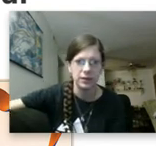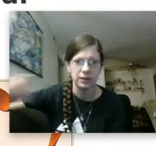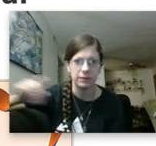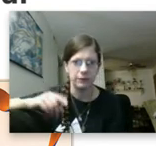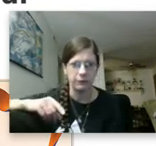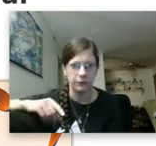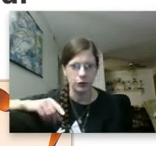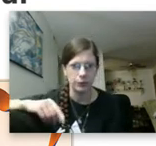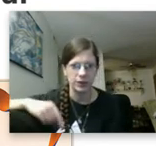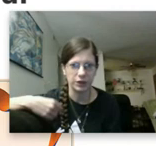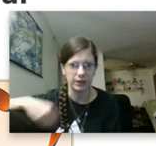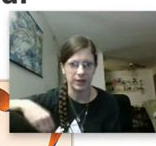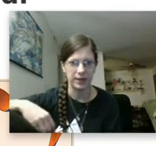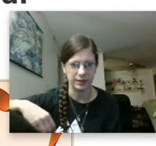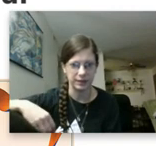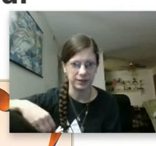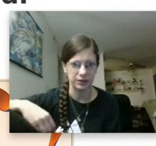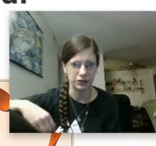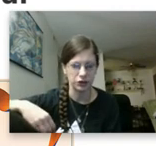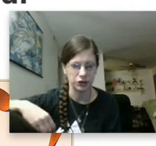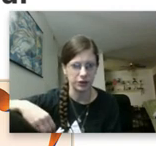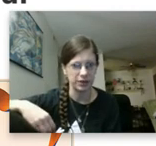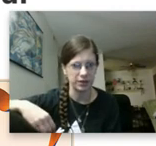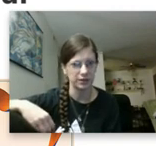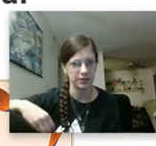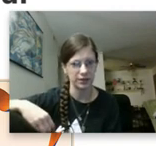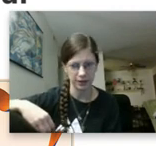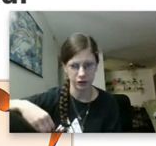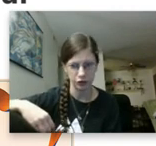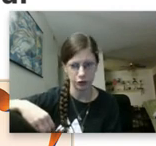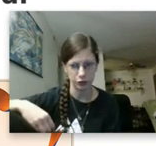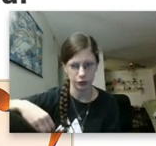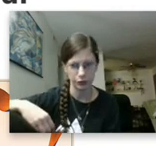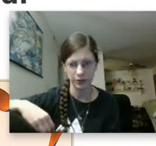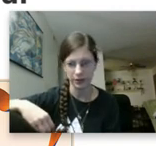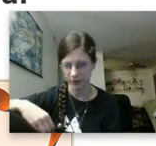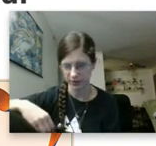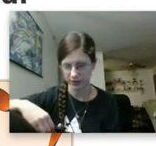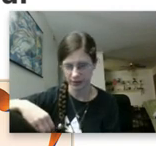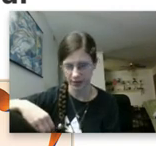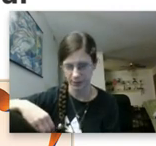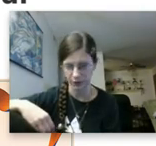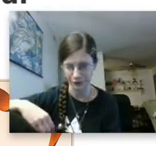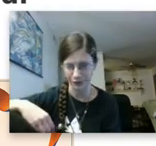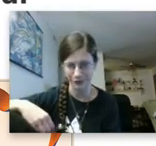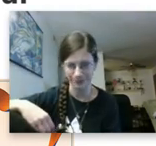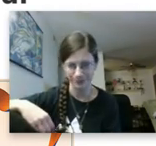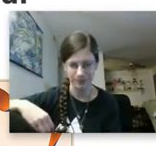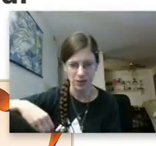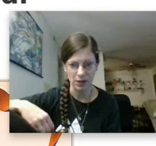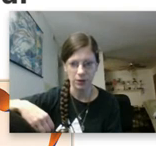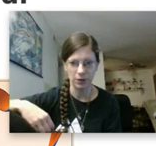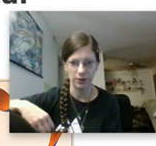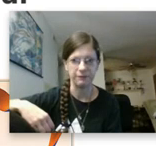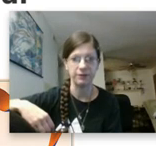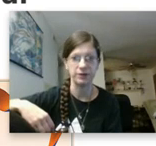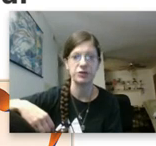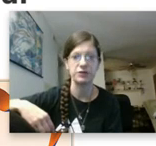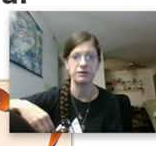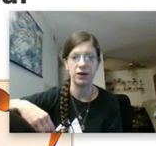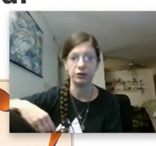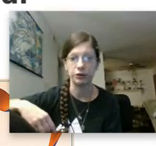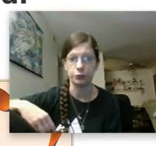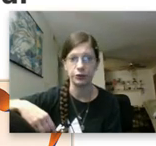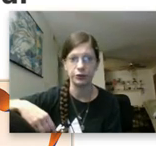So, before we go ahead and get started, as usual, the disclaimers. Okay,